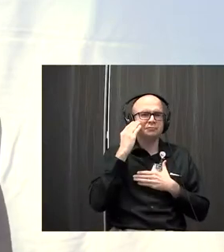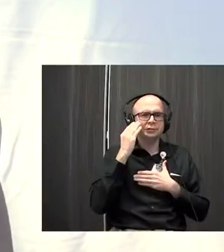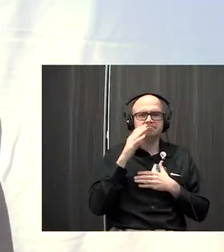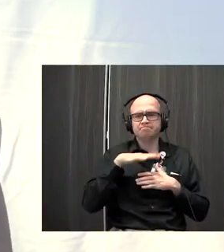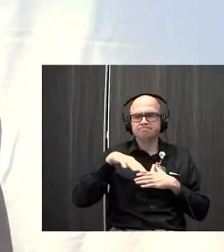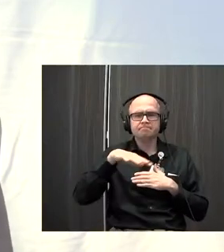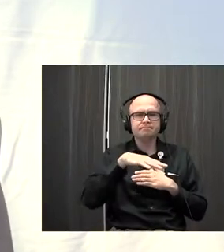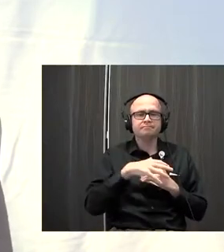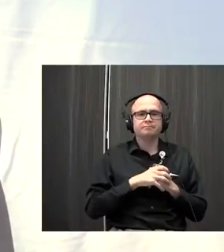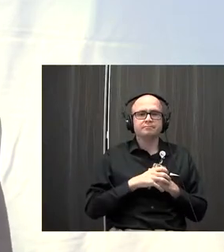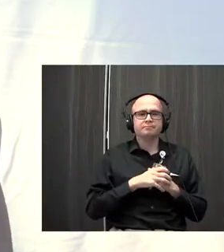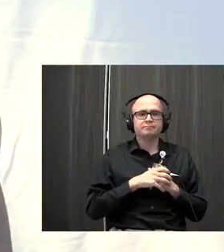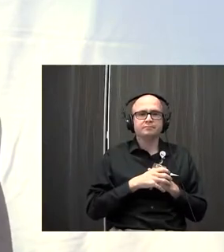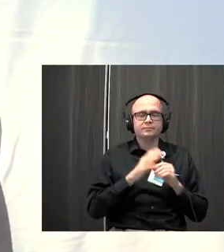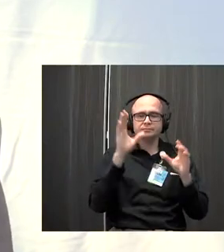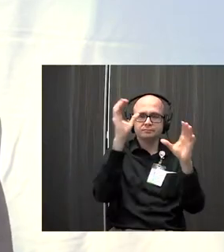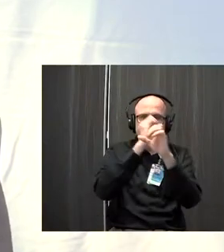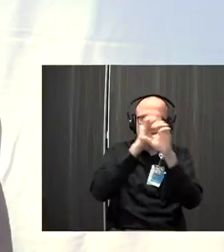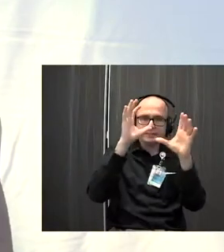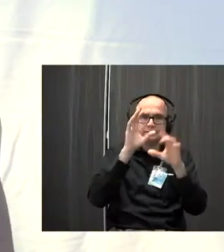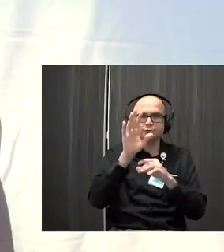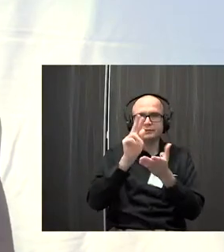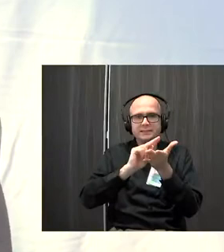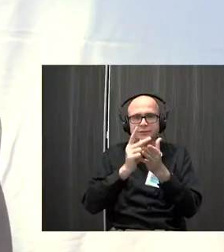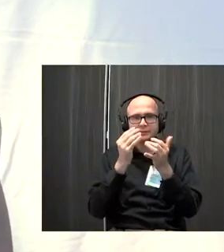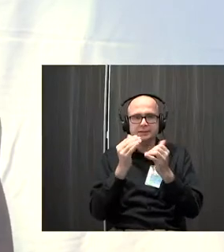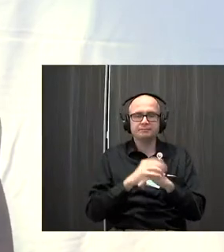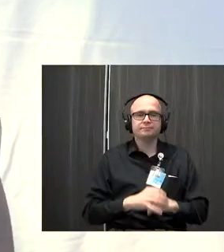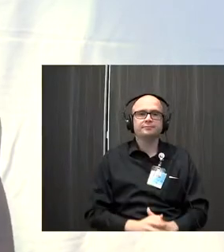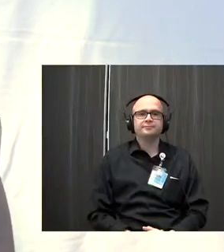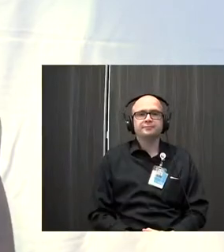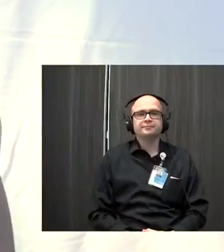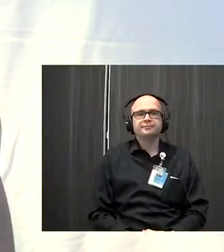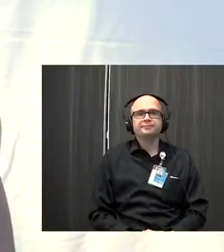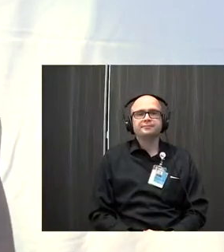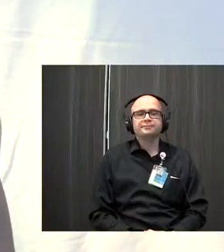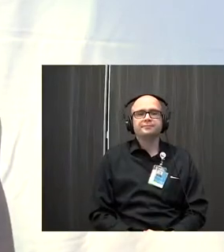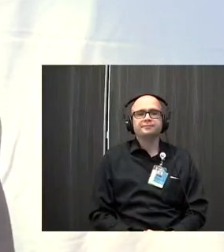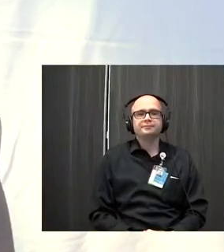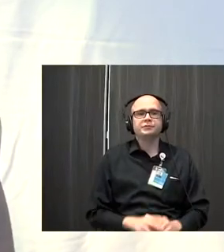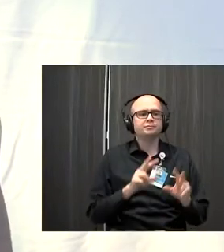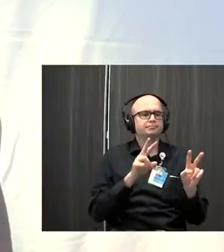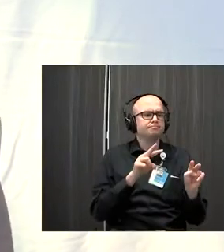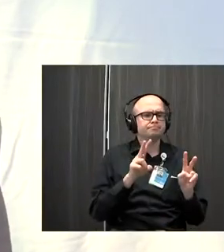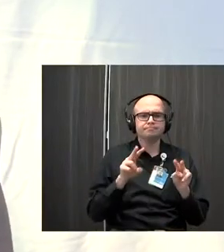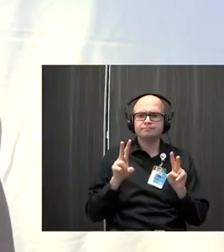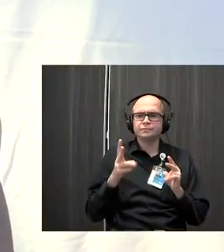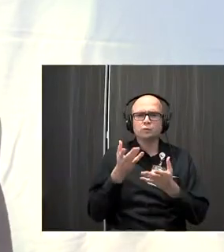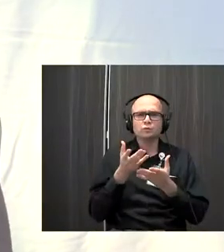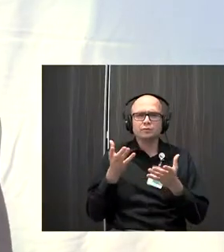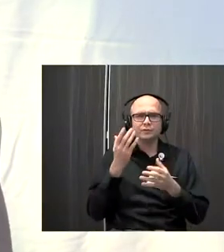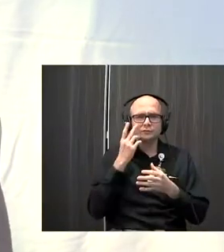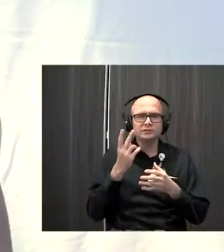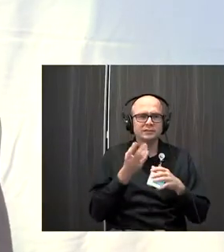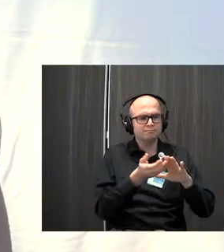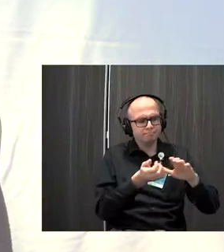Really try and imagine yourself in your kitchen right now. Look around. What appliances do